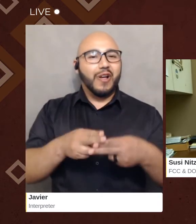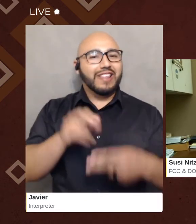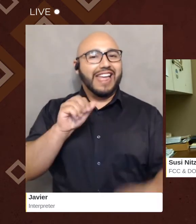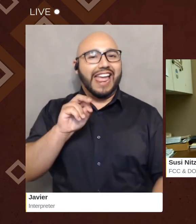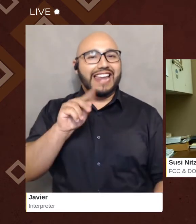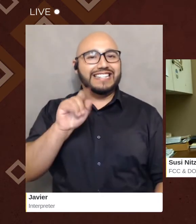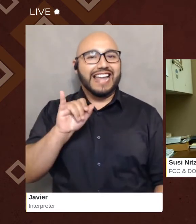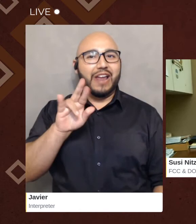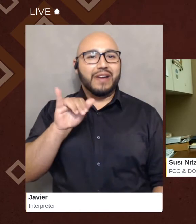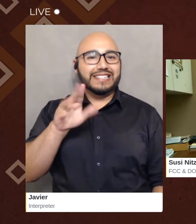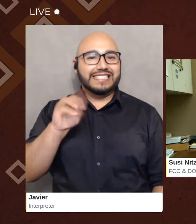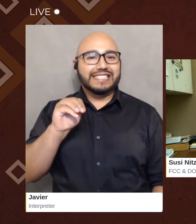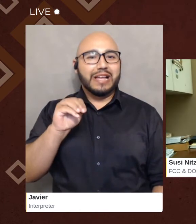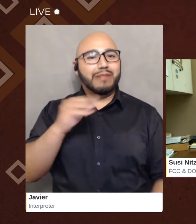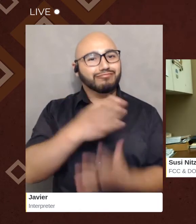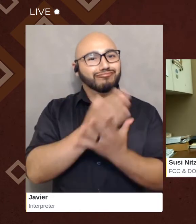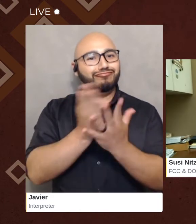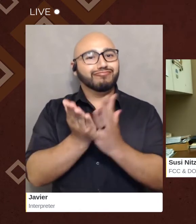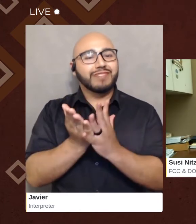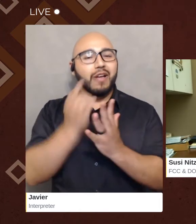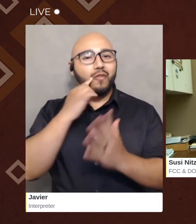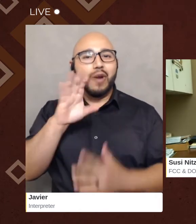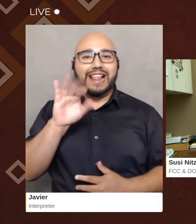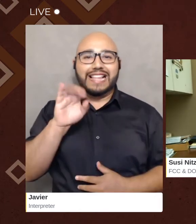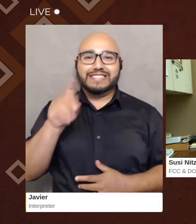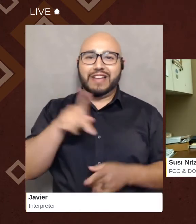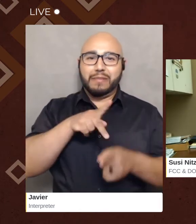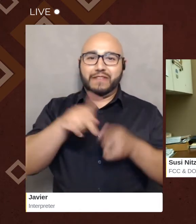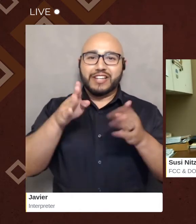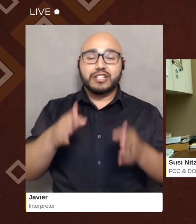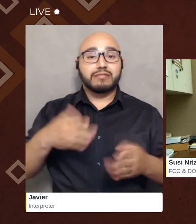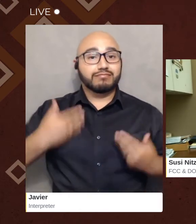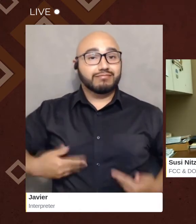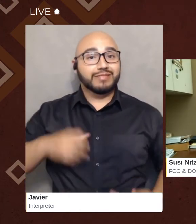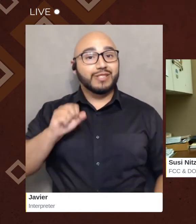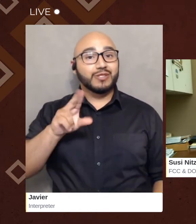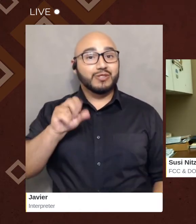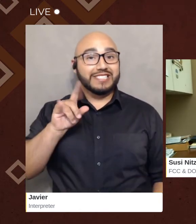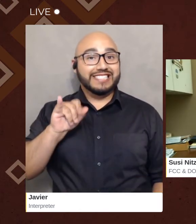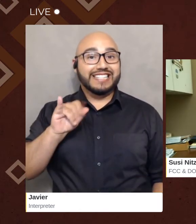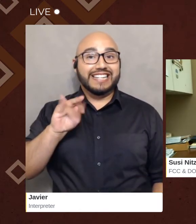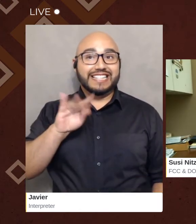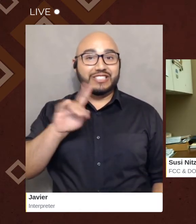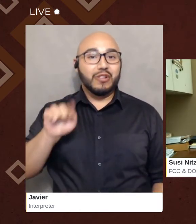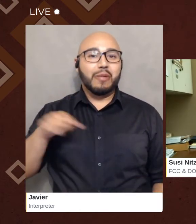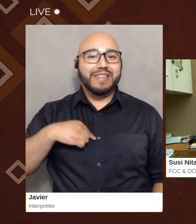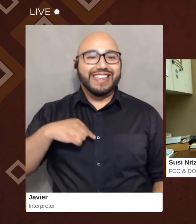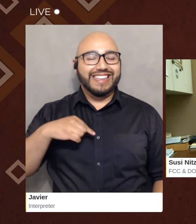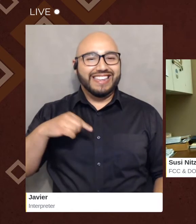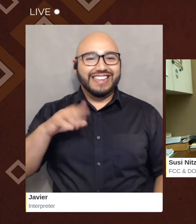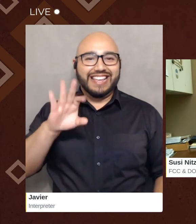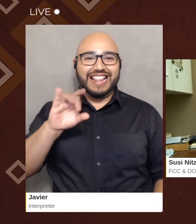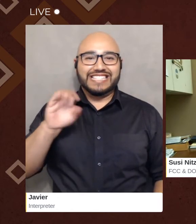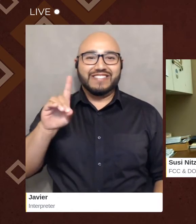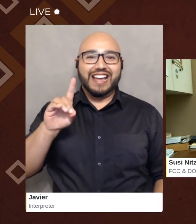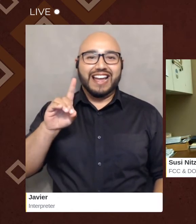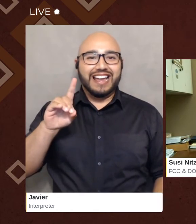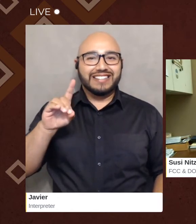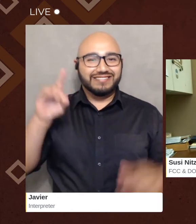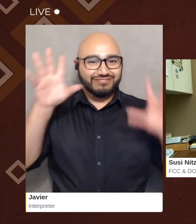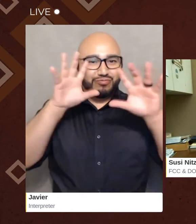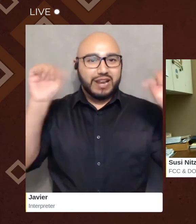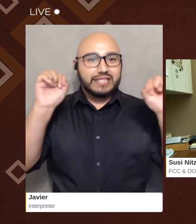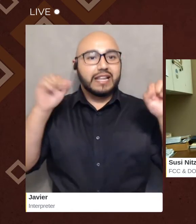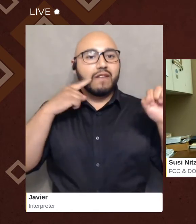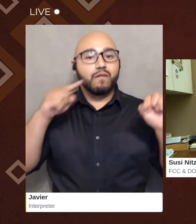seminar series for Classified Professionals. My name is Susie Nitzel. I'm the Classified Senate President for Fresno City College and the District